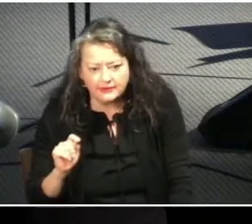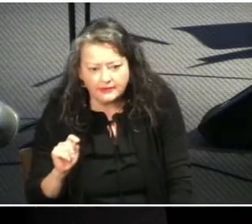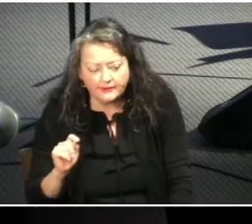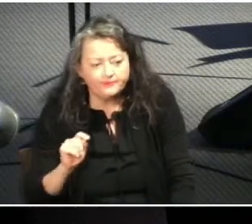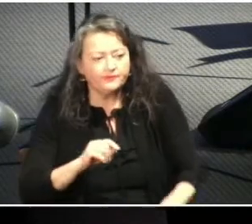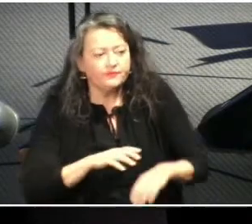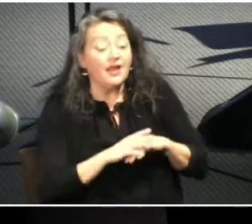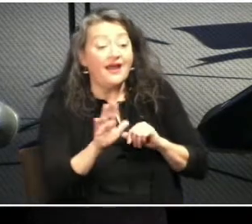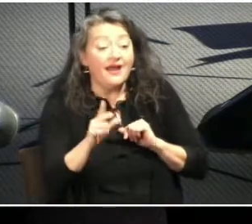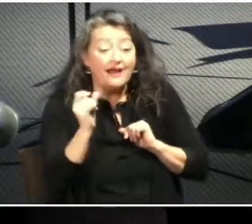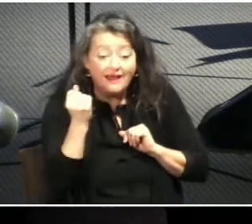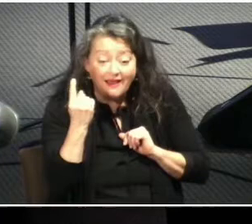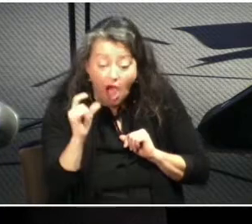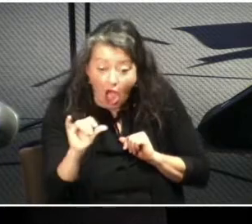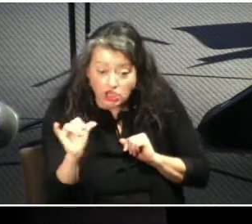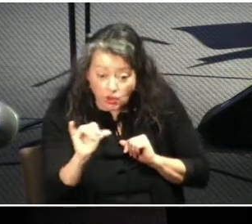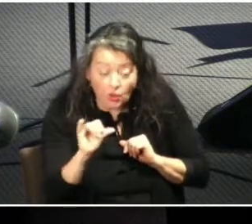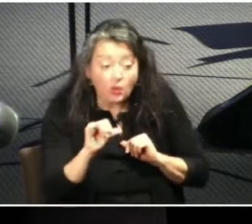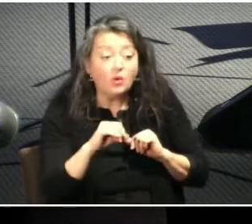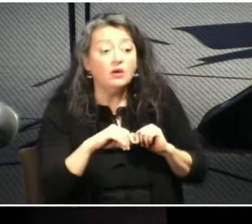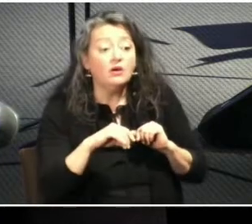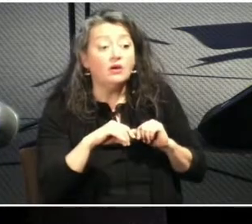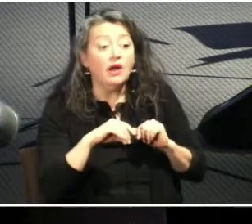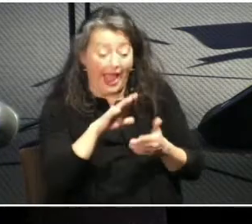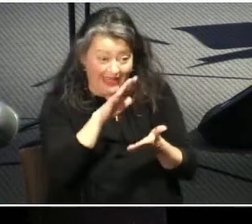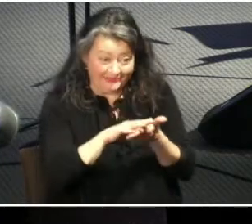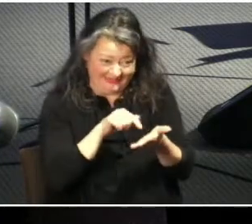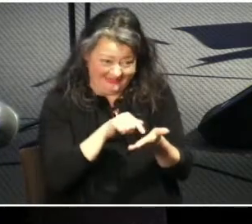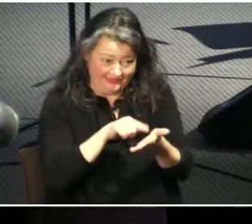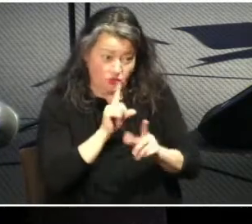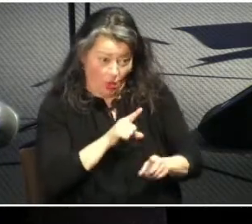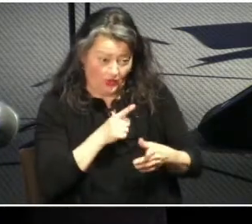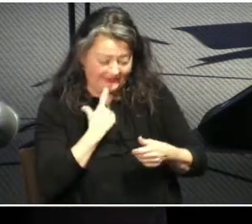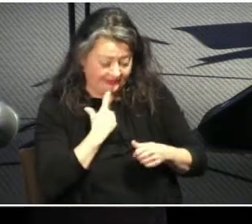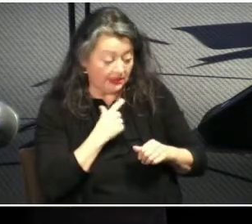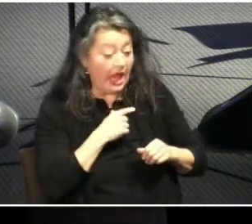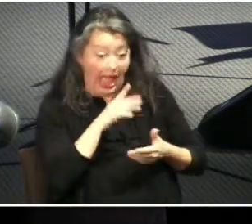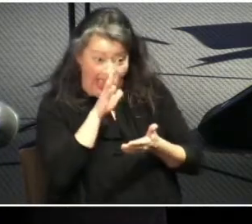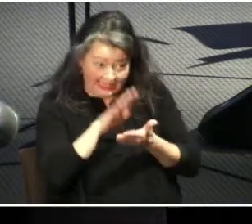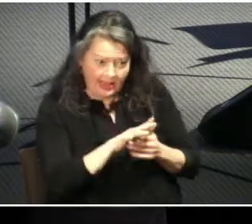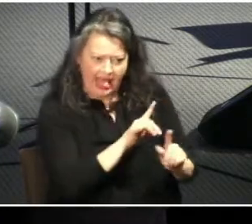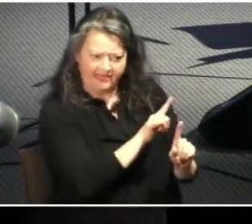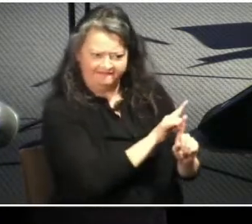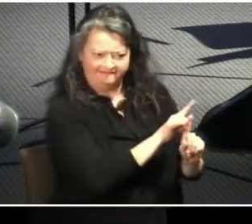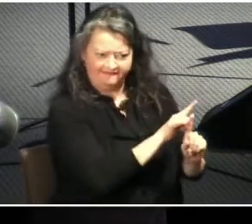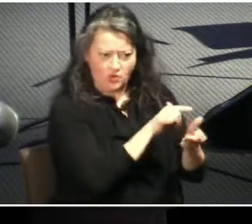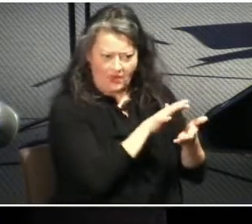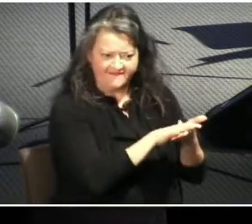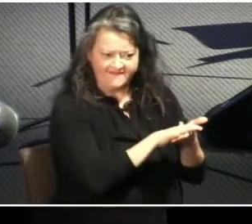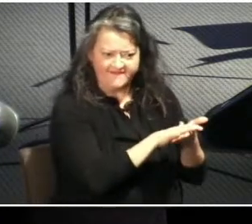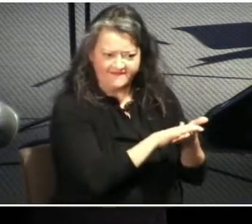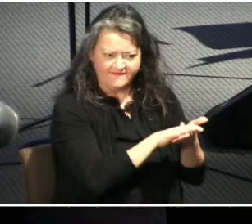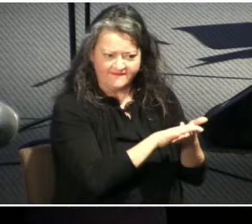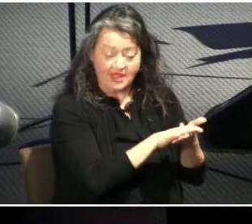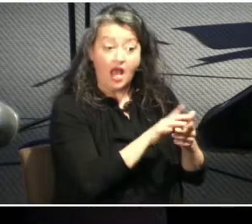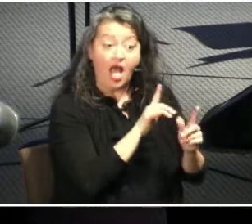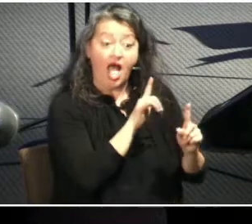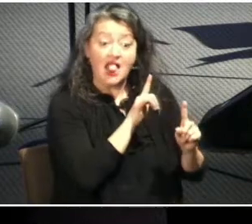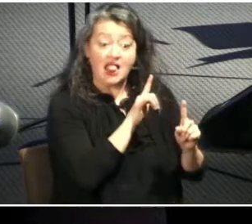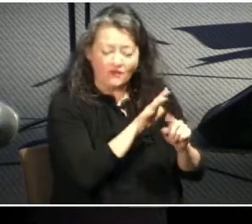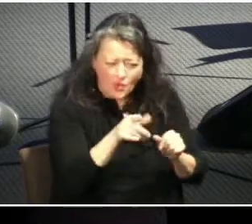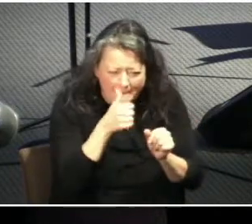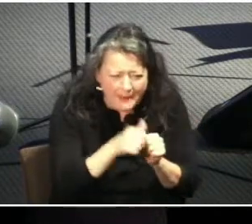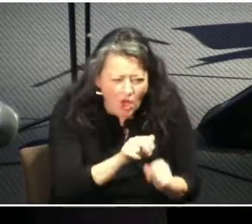And notice also that husbands love your wives reverses the curse of Genesis 3.16.